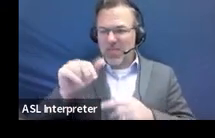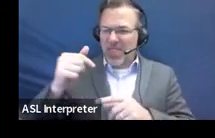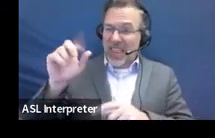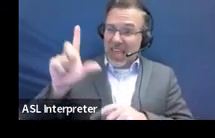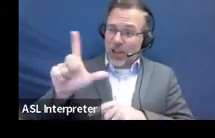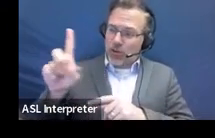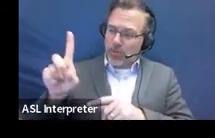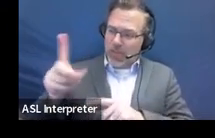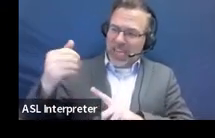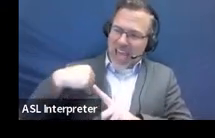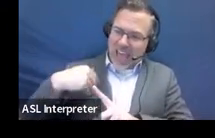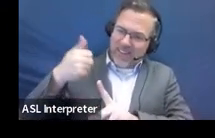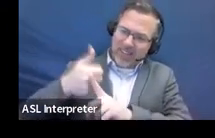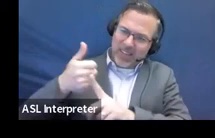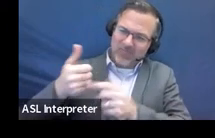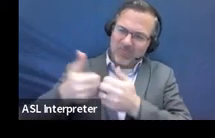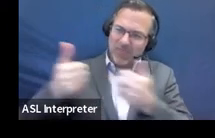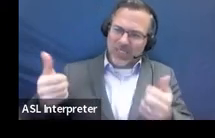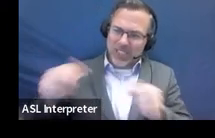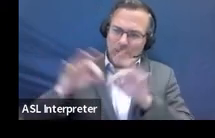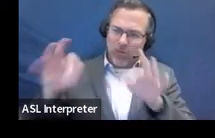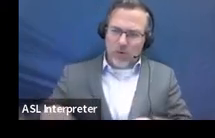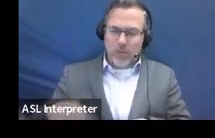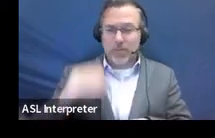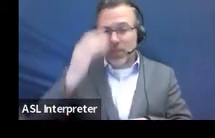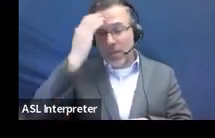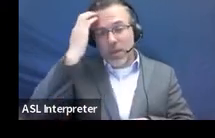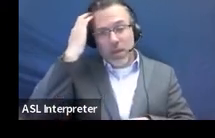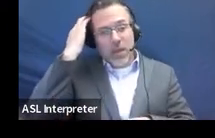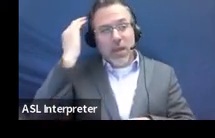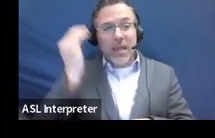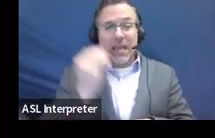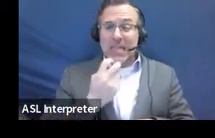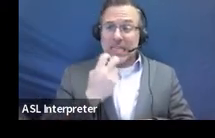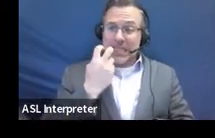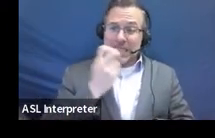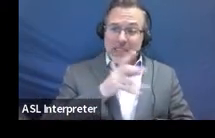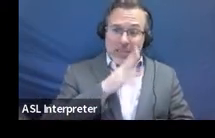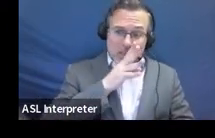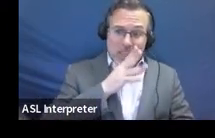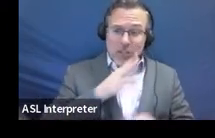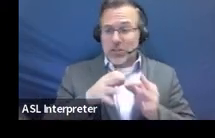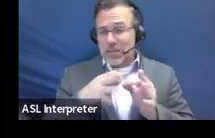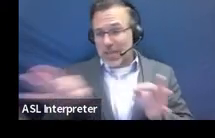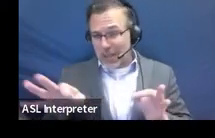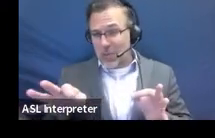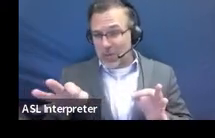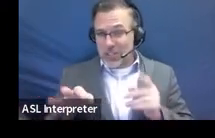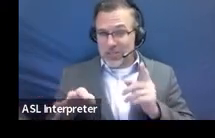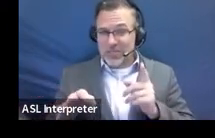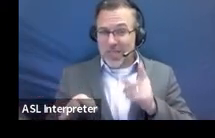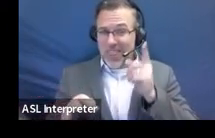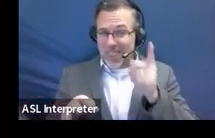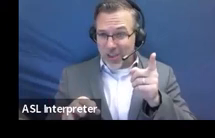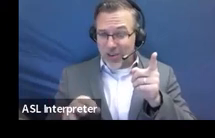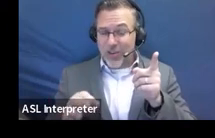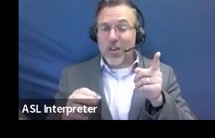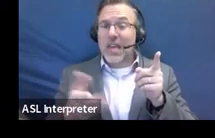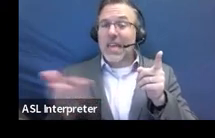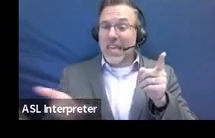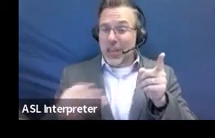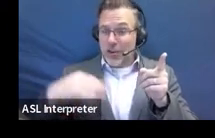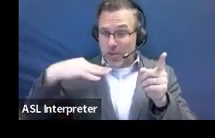Now, I know speech or language impairment is up there under that adverse effect. And we have in Maine, the